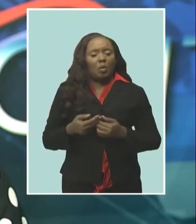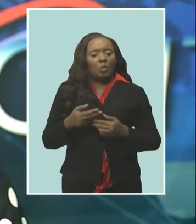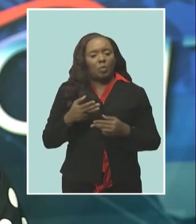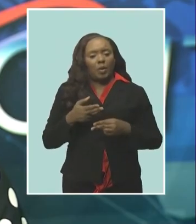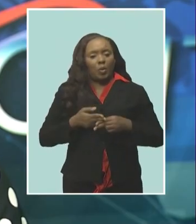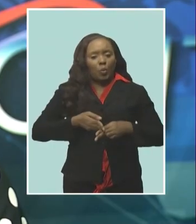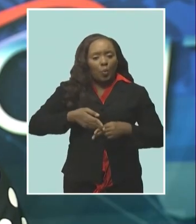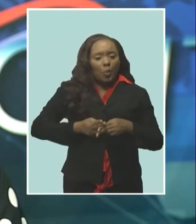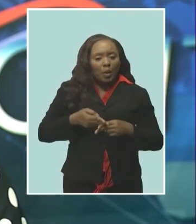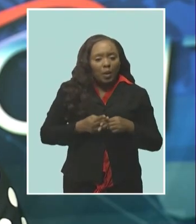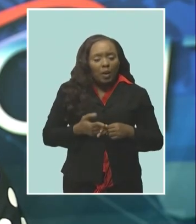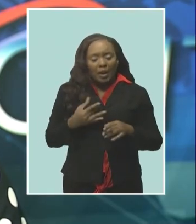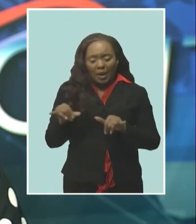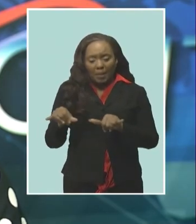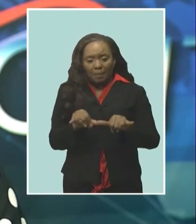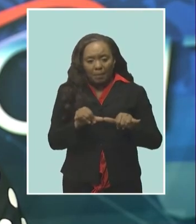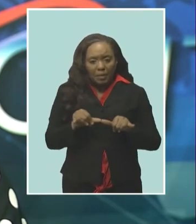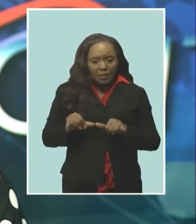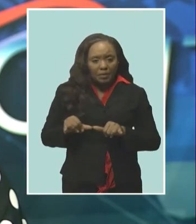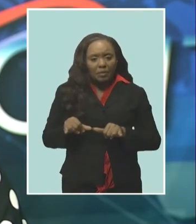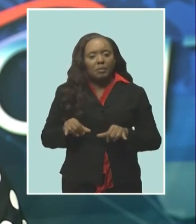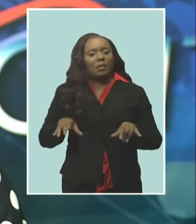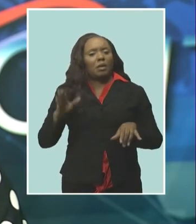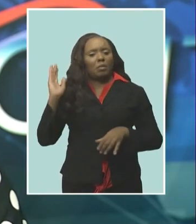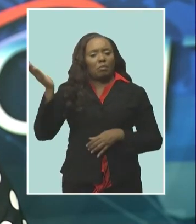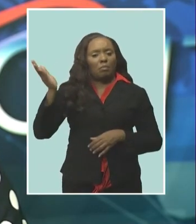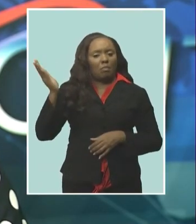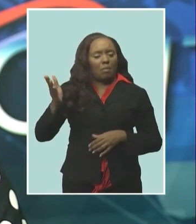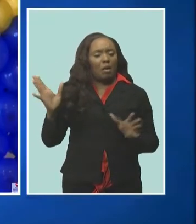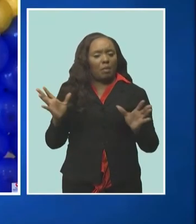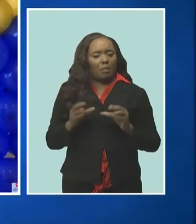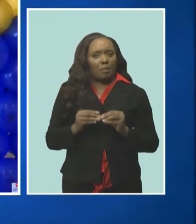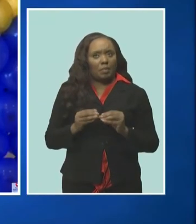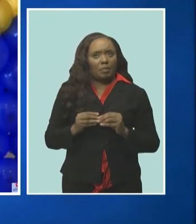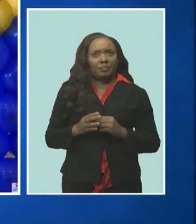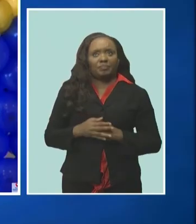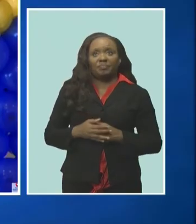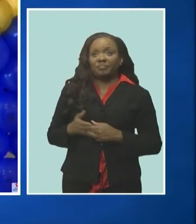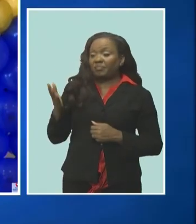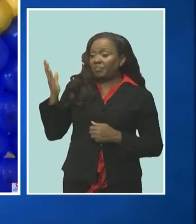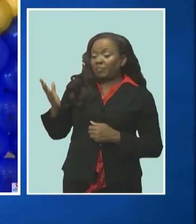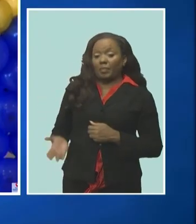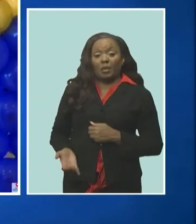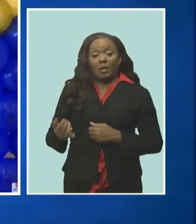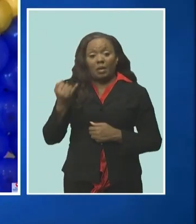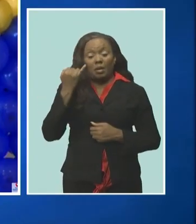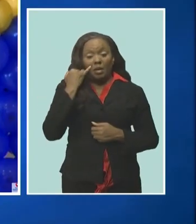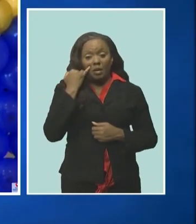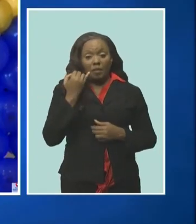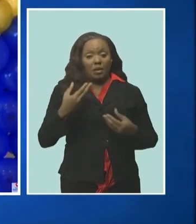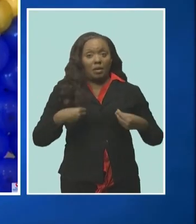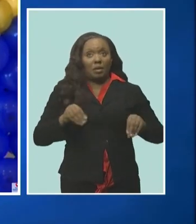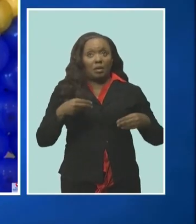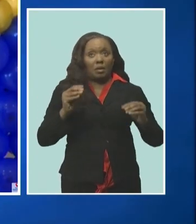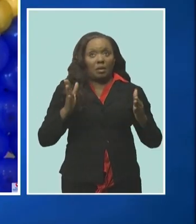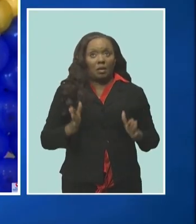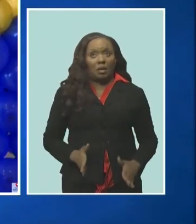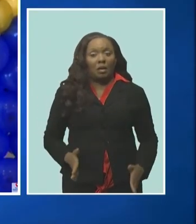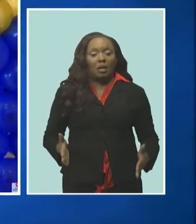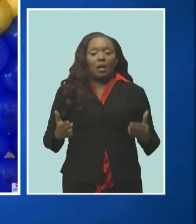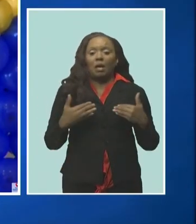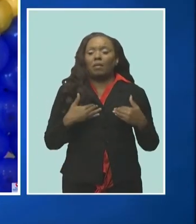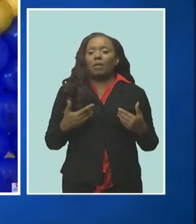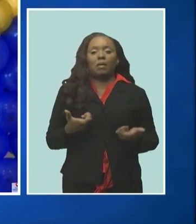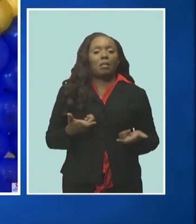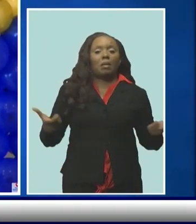was speaking at the bnsi's visibility summit if one of our tradesmen one of our vendors gets a large order